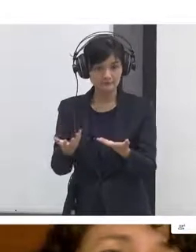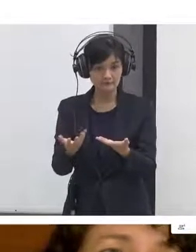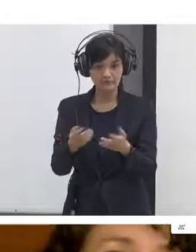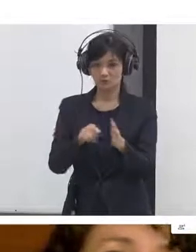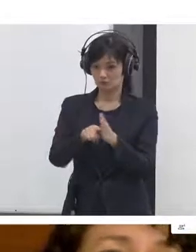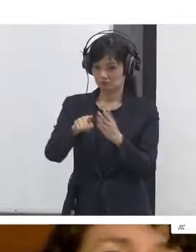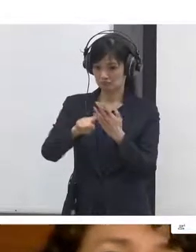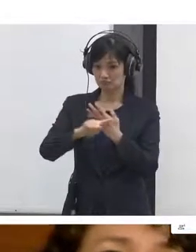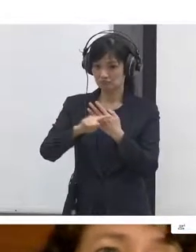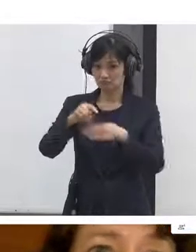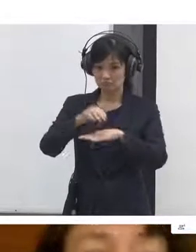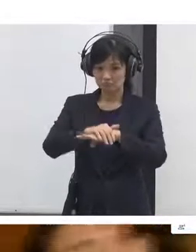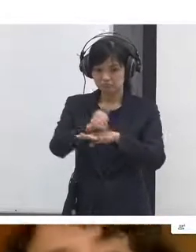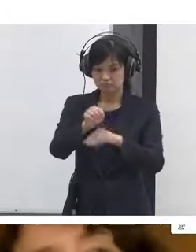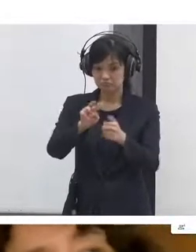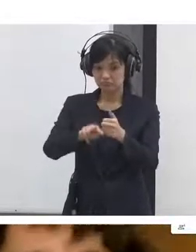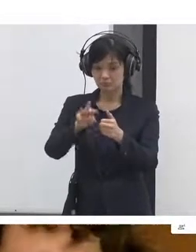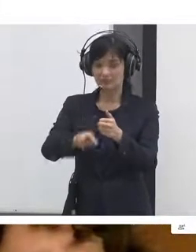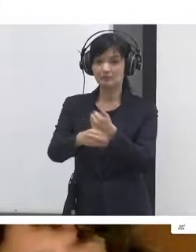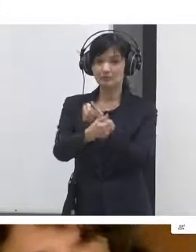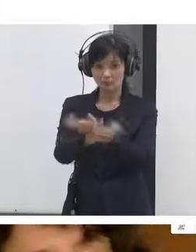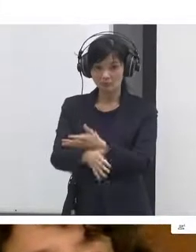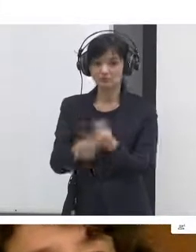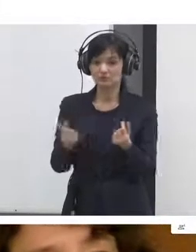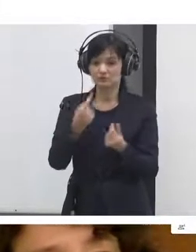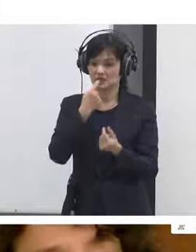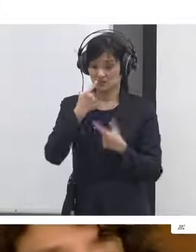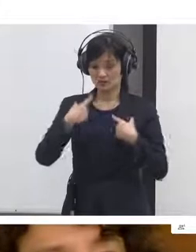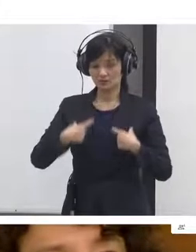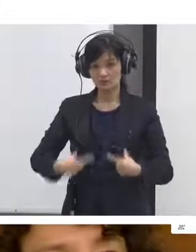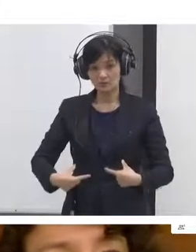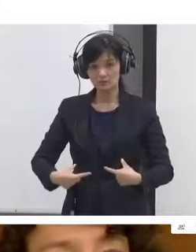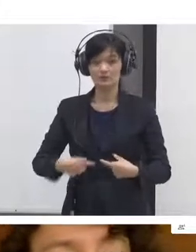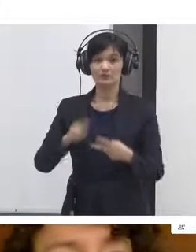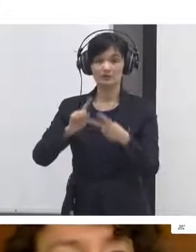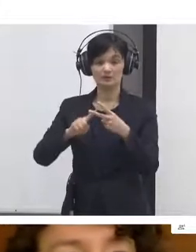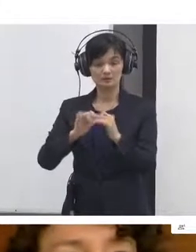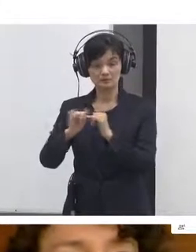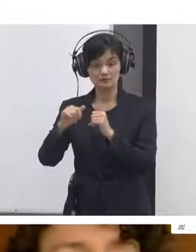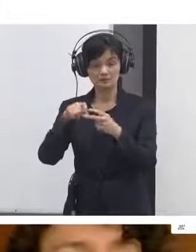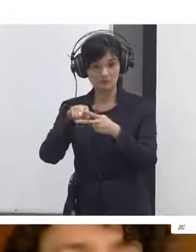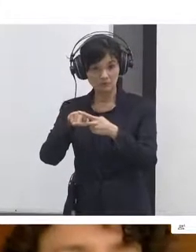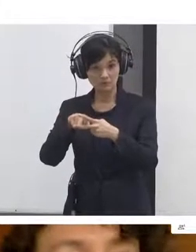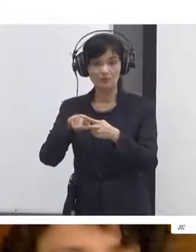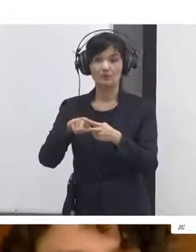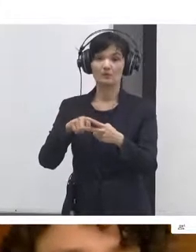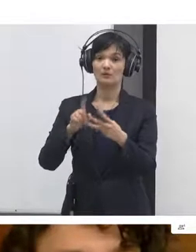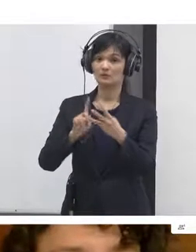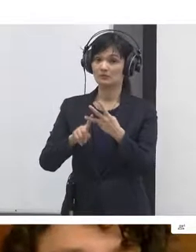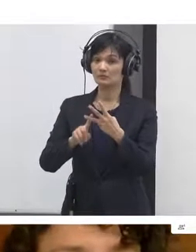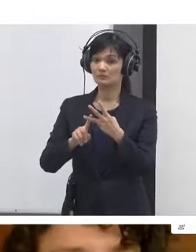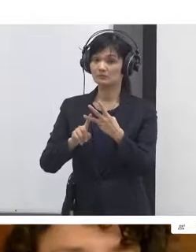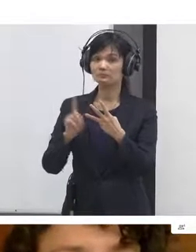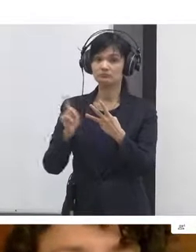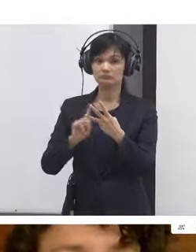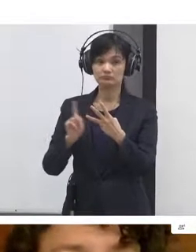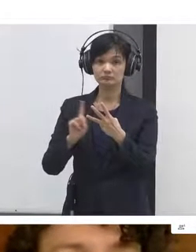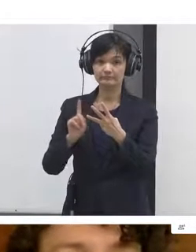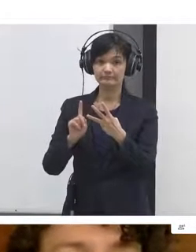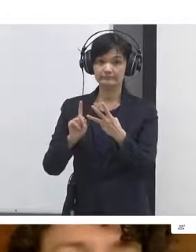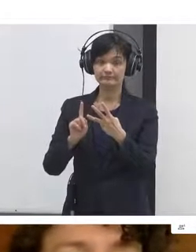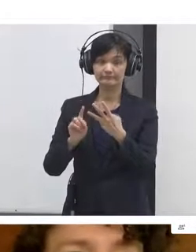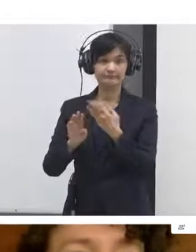maybe they're lawyers or maybe they're social workers or maybe maybe they're people who wouldn't otherwise be frontline